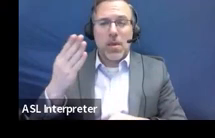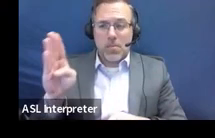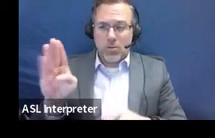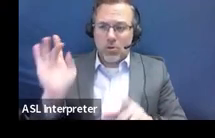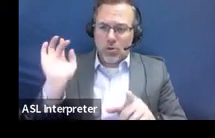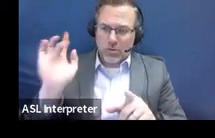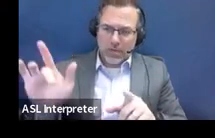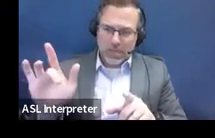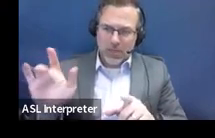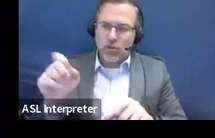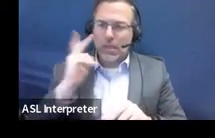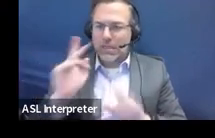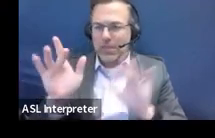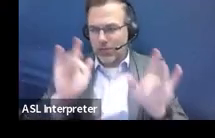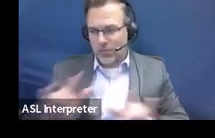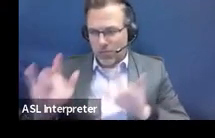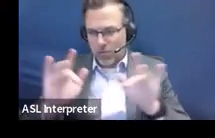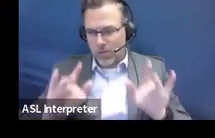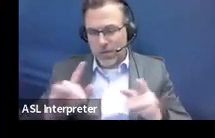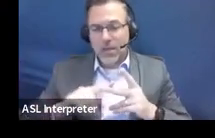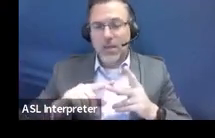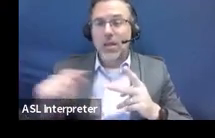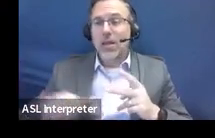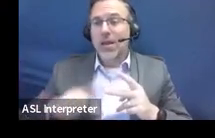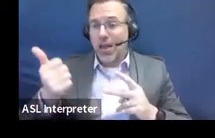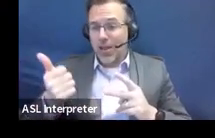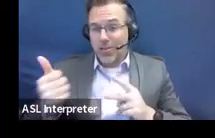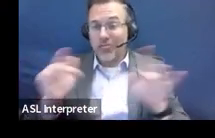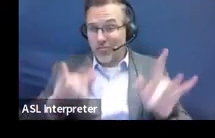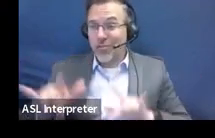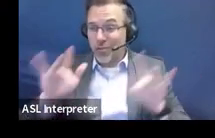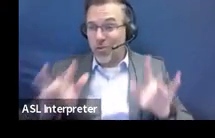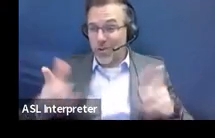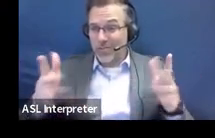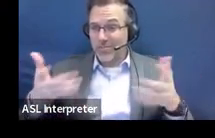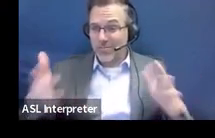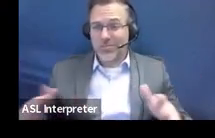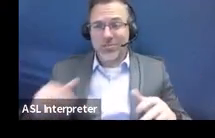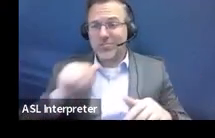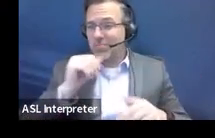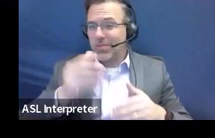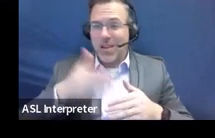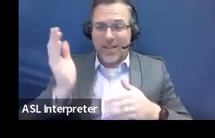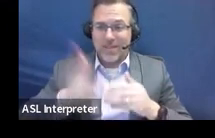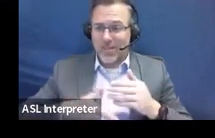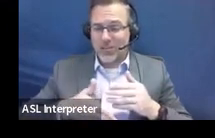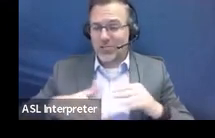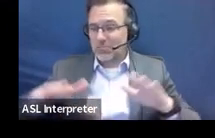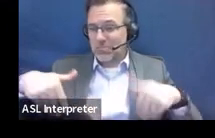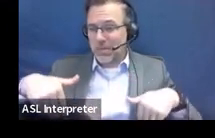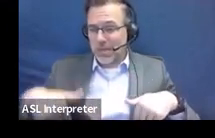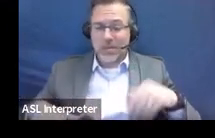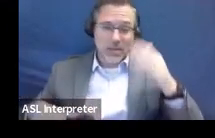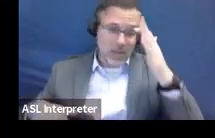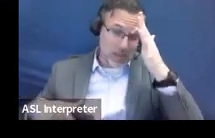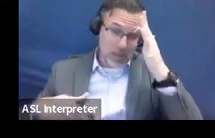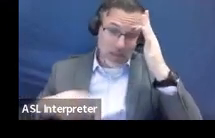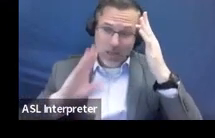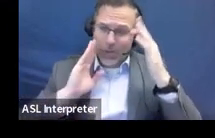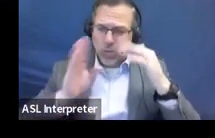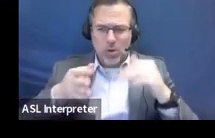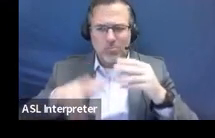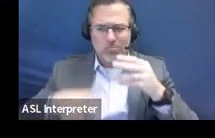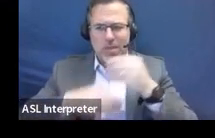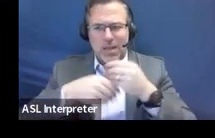take you to the recordings. The other ones have been recorded. We just haven't gotten them uploaded to our website yet. They will be soon.